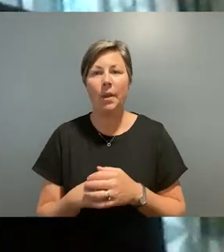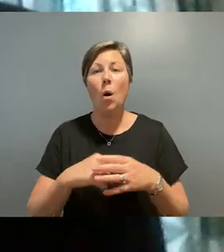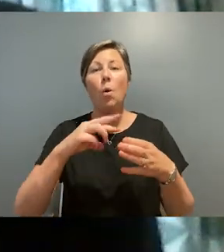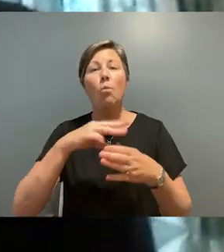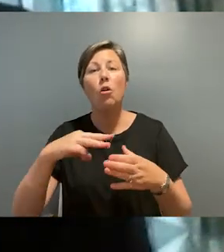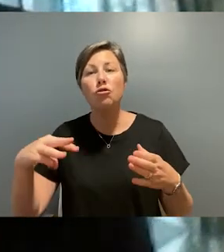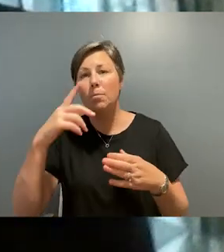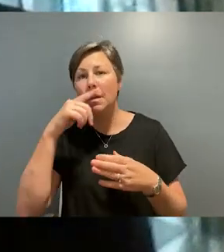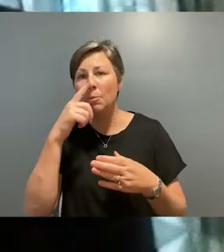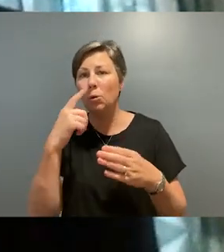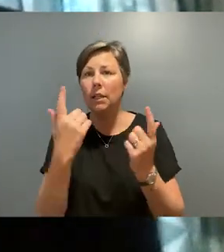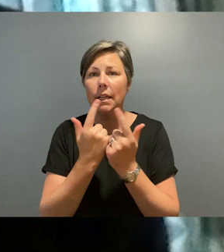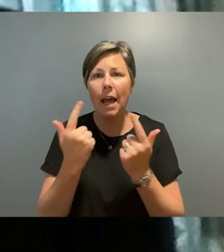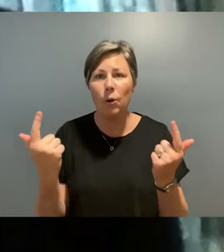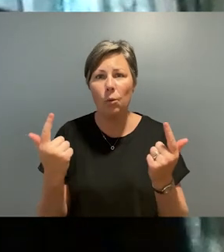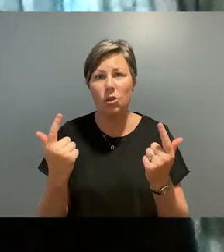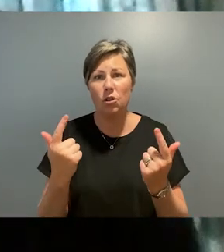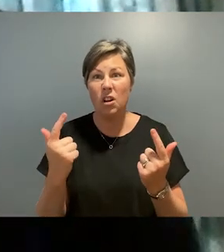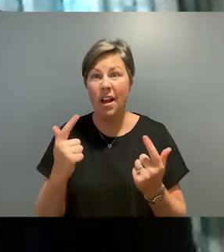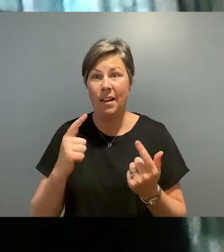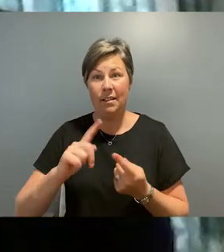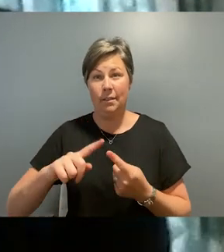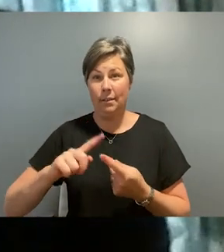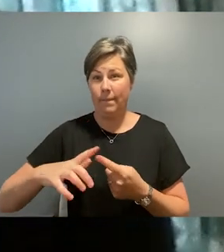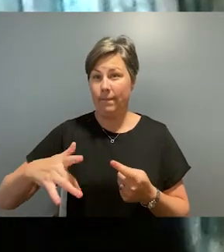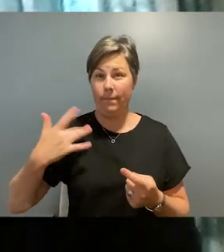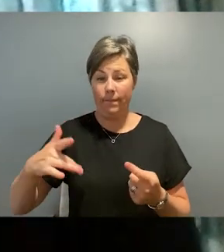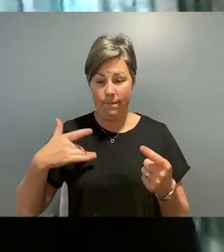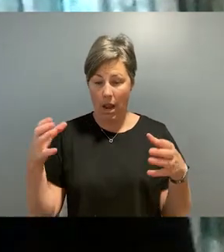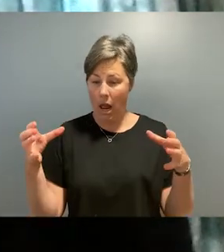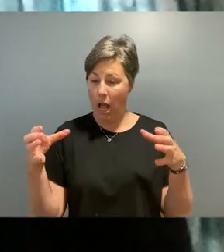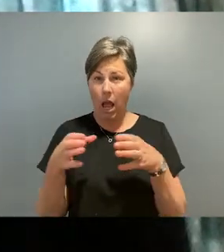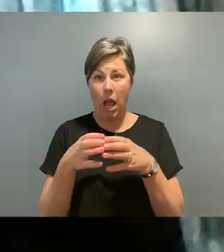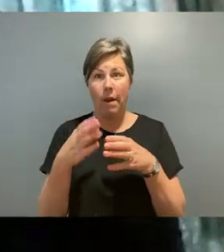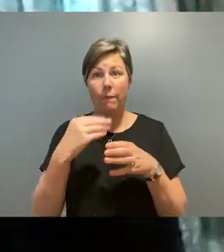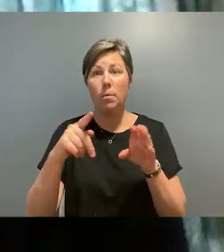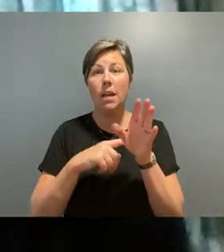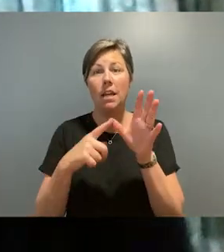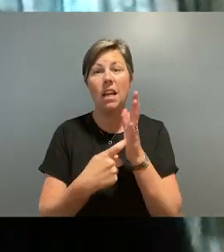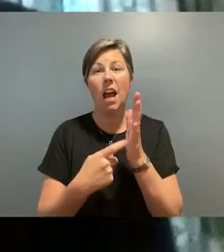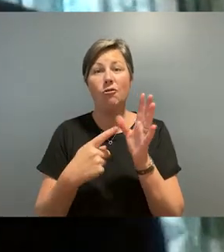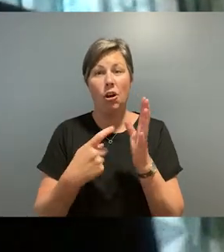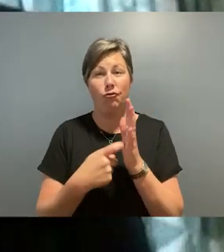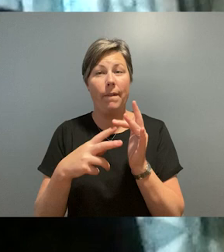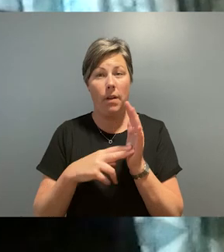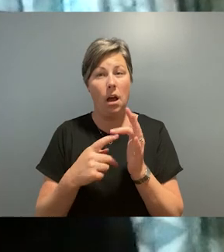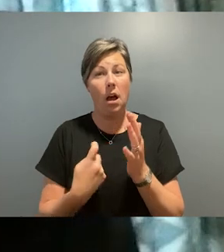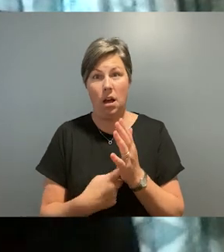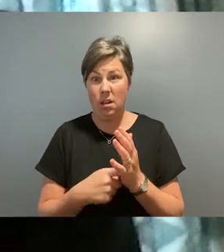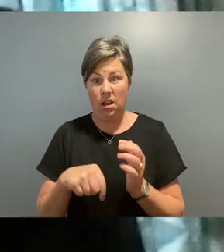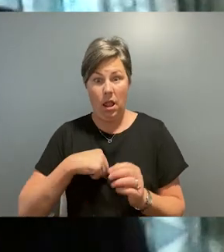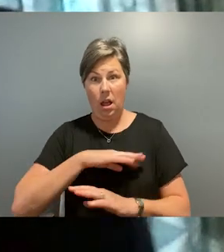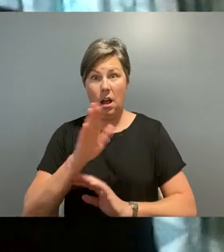language of the Wurundjeri people, the sole surviving sovereign clan of the Barang or the Bidderang or the Yarra River, as you would know it today.